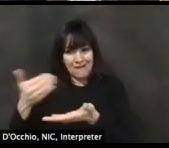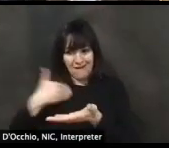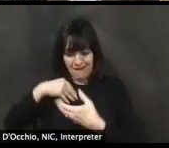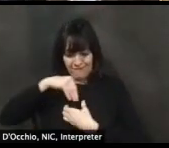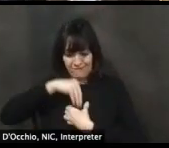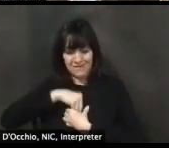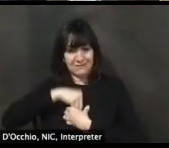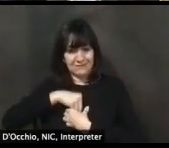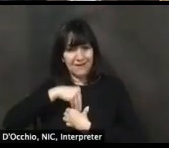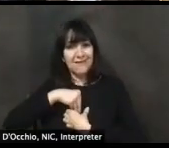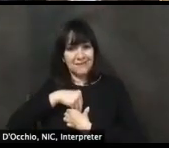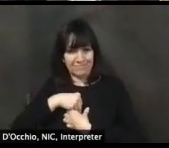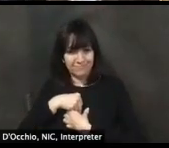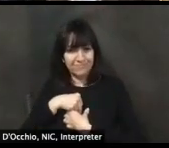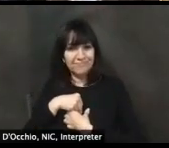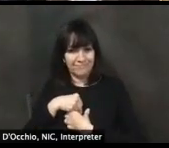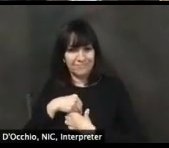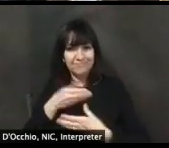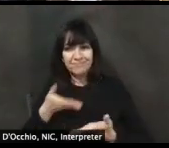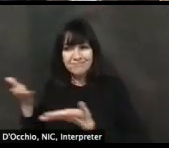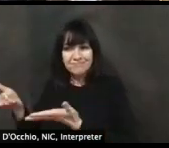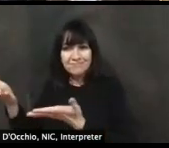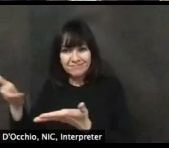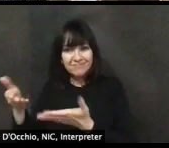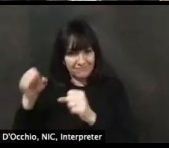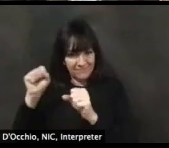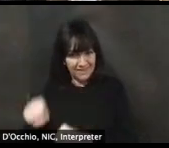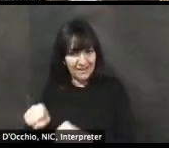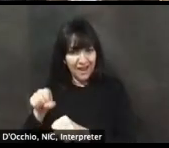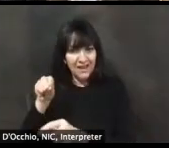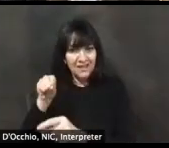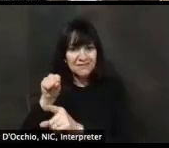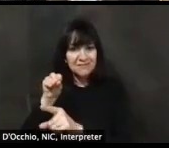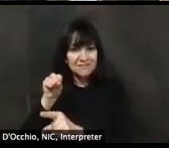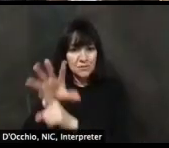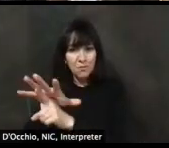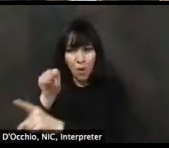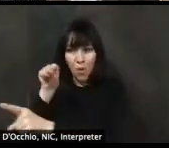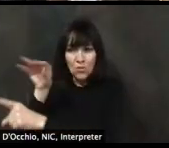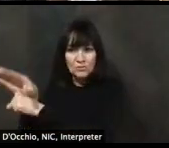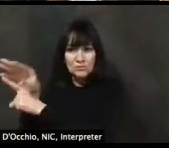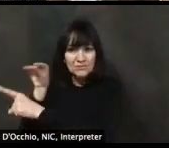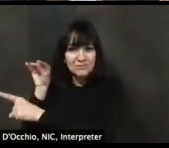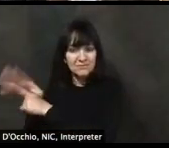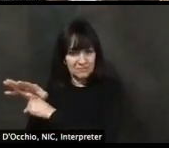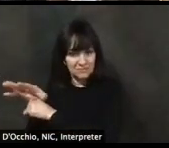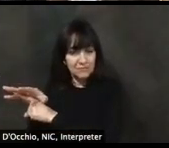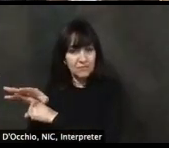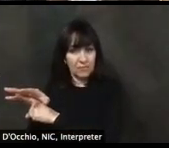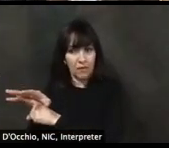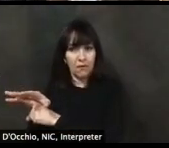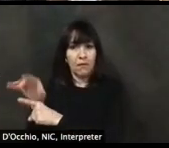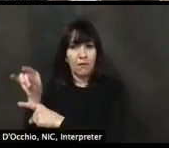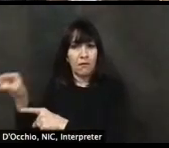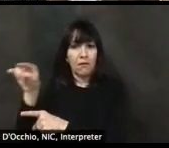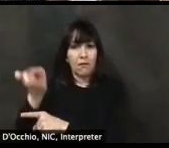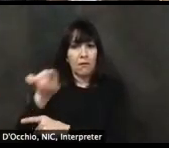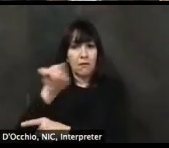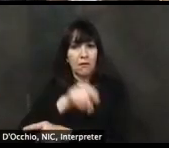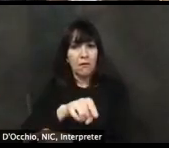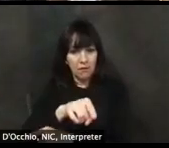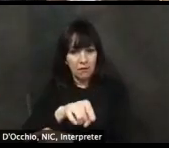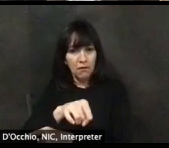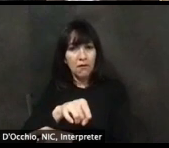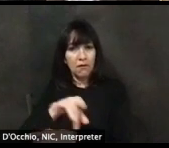and, um, and exposing other individuals. And then it just, it can be a real challenge then to decrease the spread. We